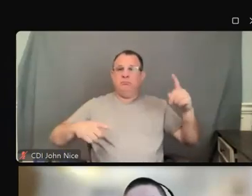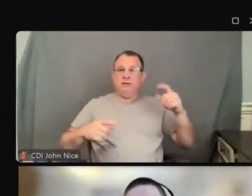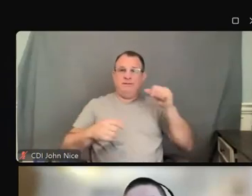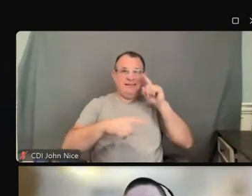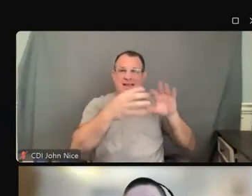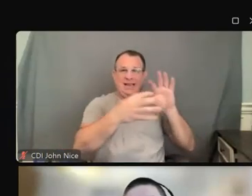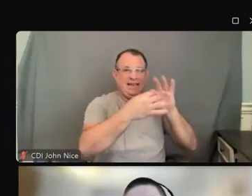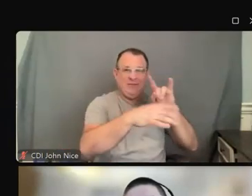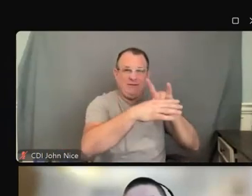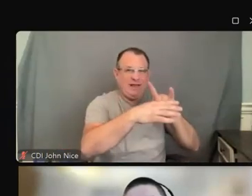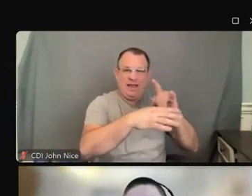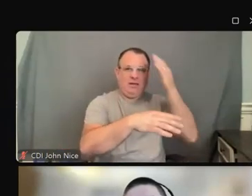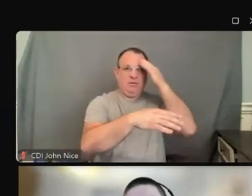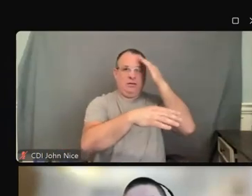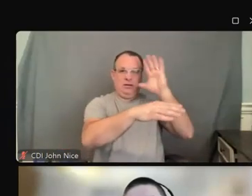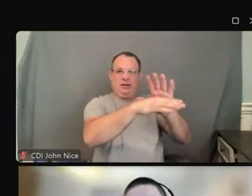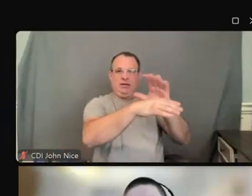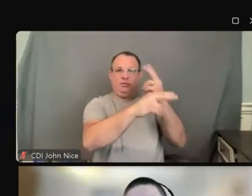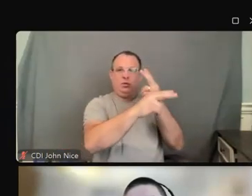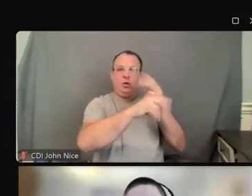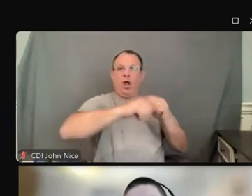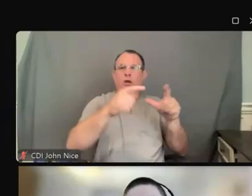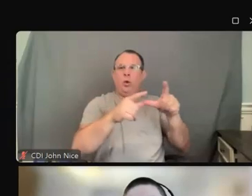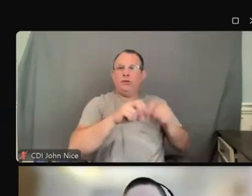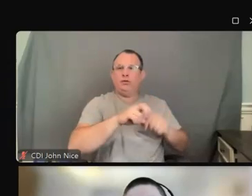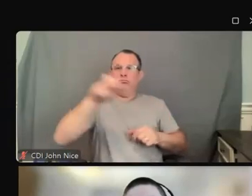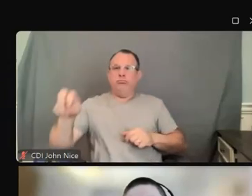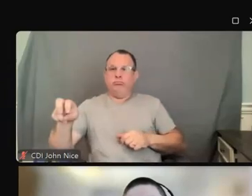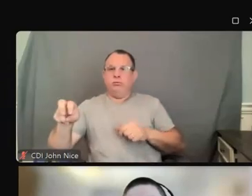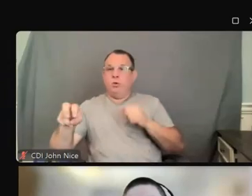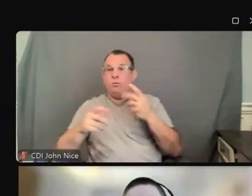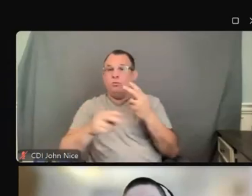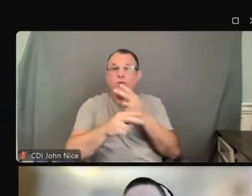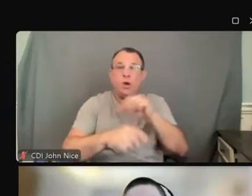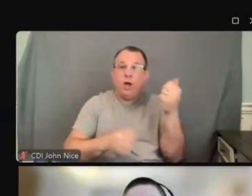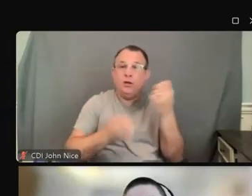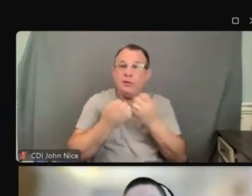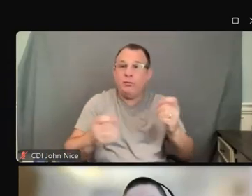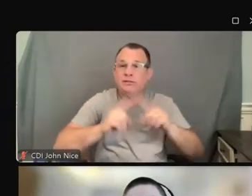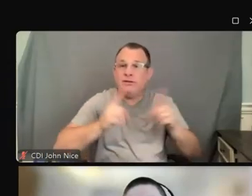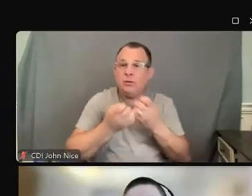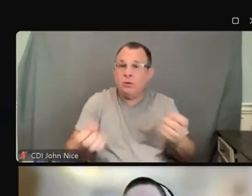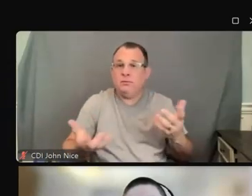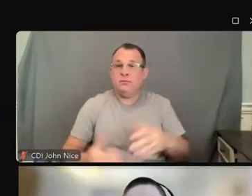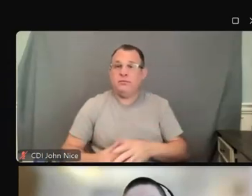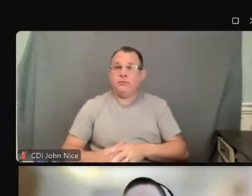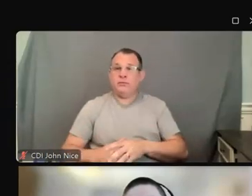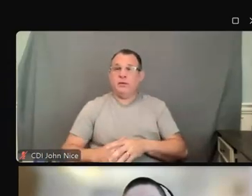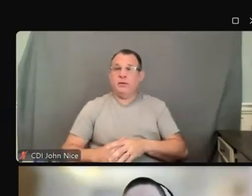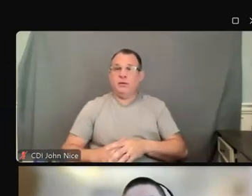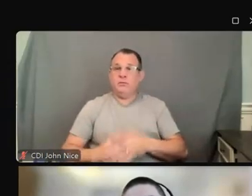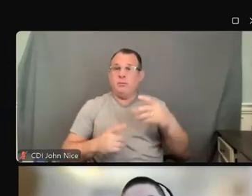should consider some other options, such as installing signal boosters or other types of technology to improve the reception.